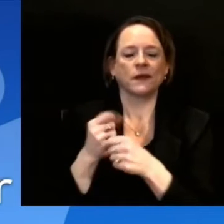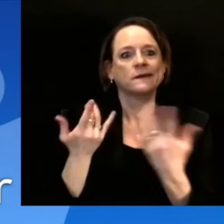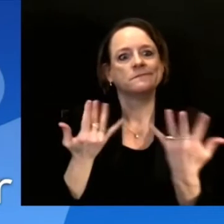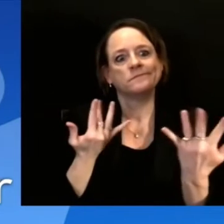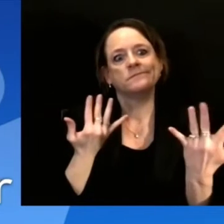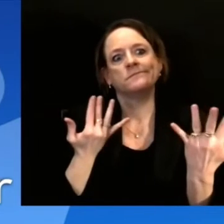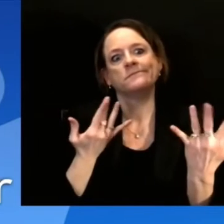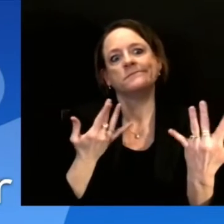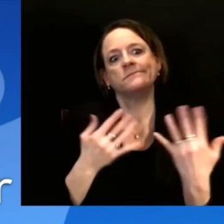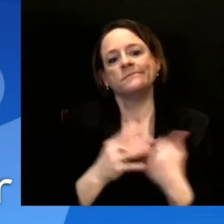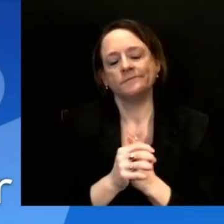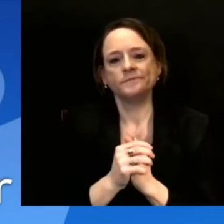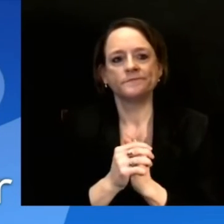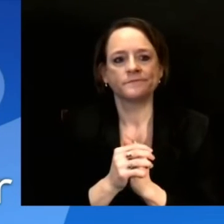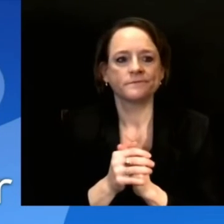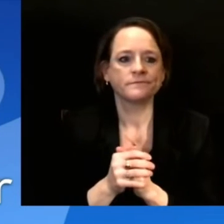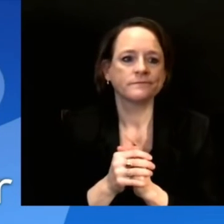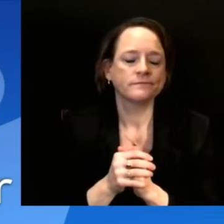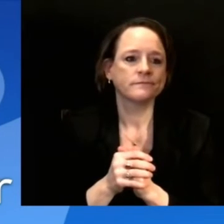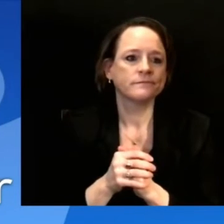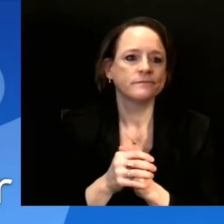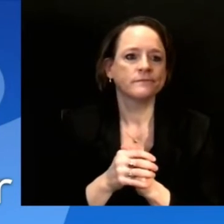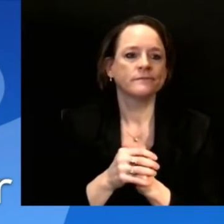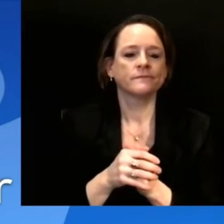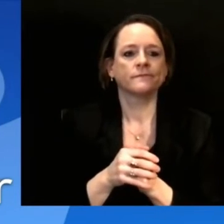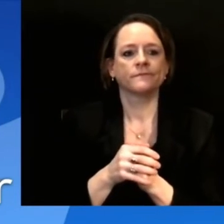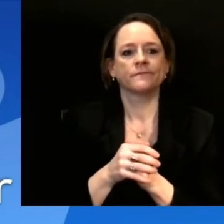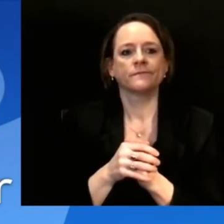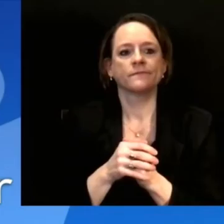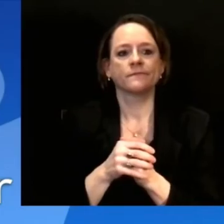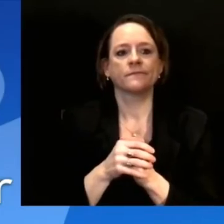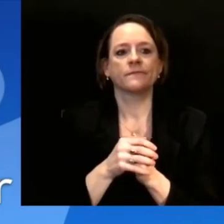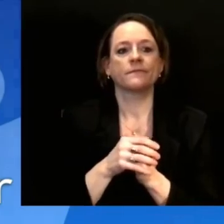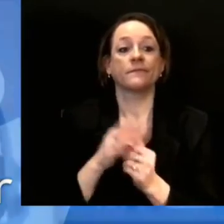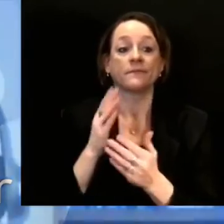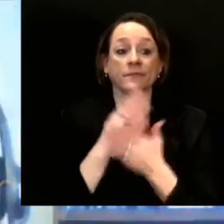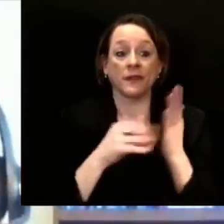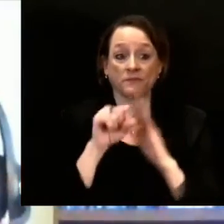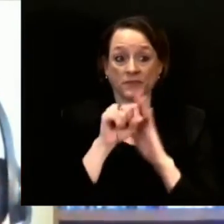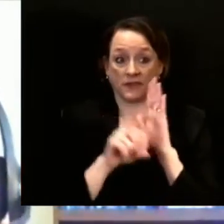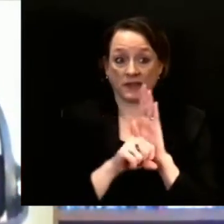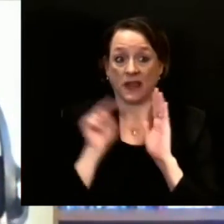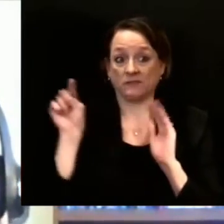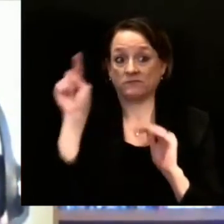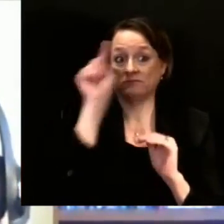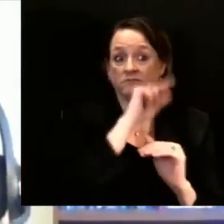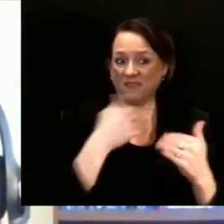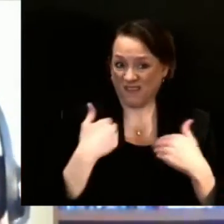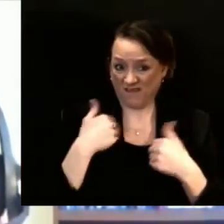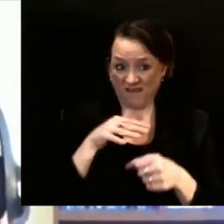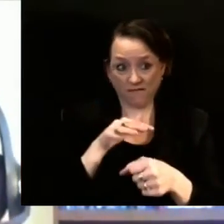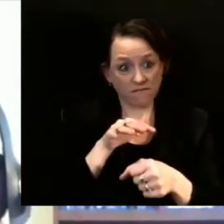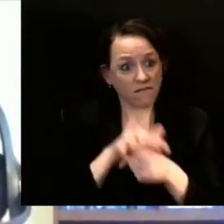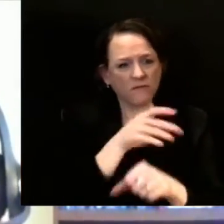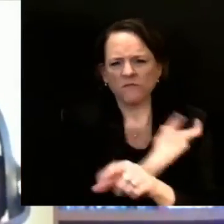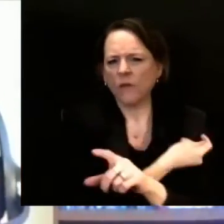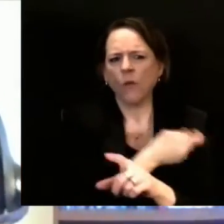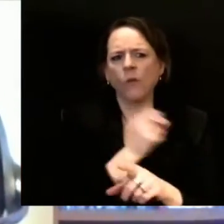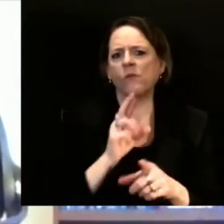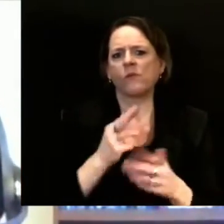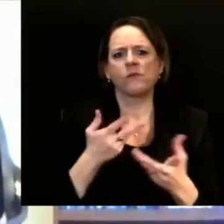vice versa? I would tell you everywhere in the state, demand is higher than supply.